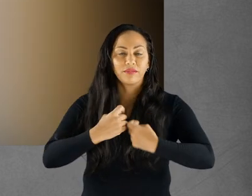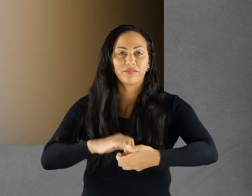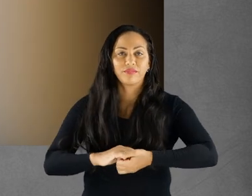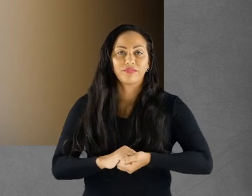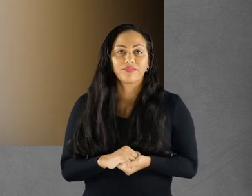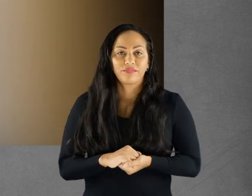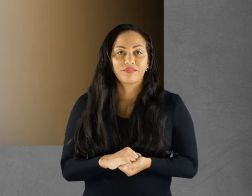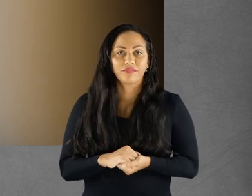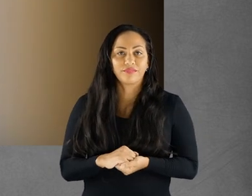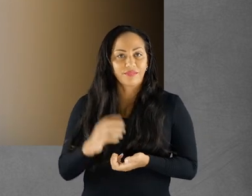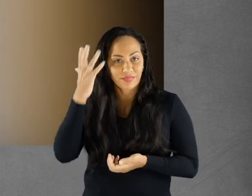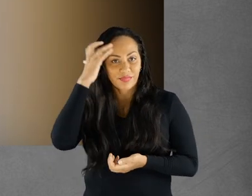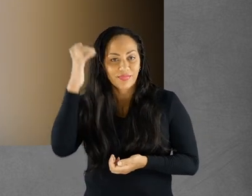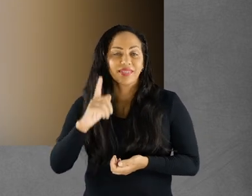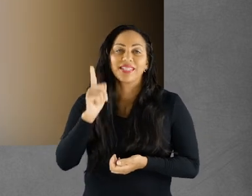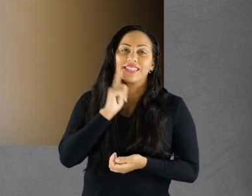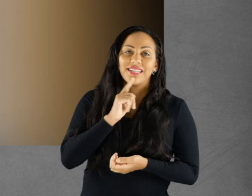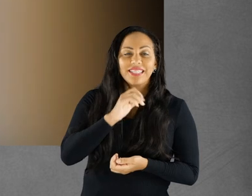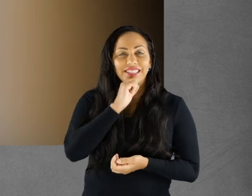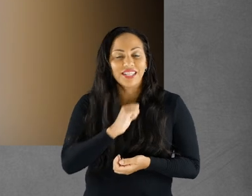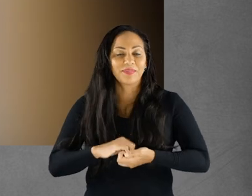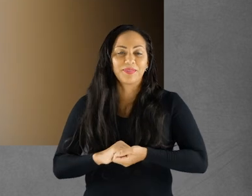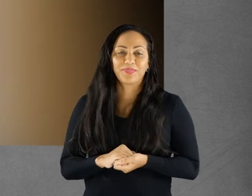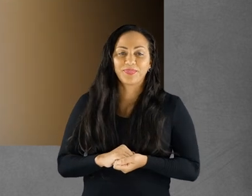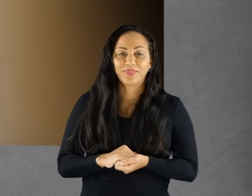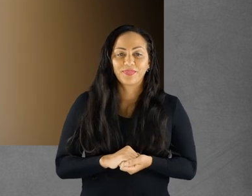Madam Mayor, ladies and gentlemen,